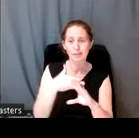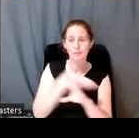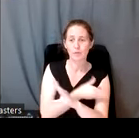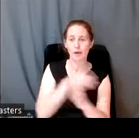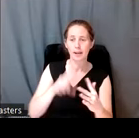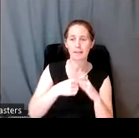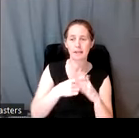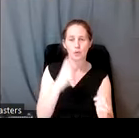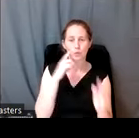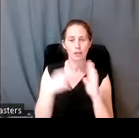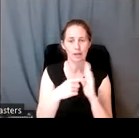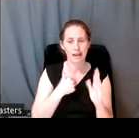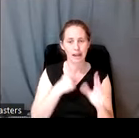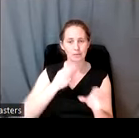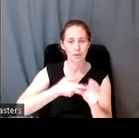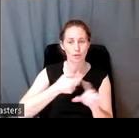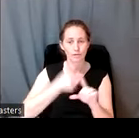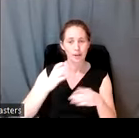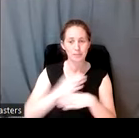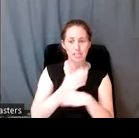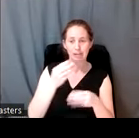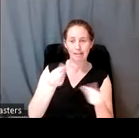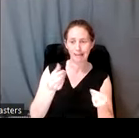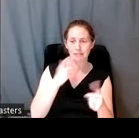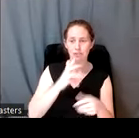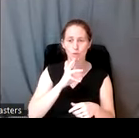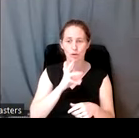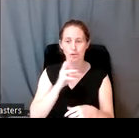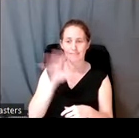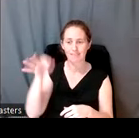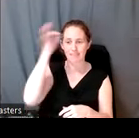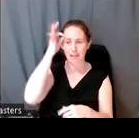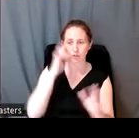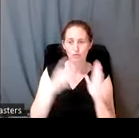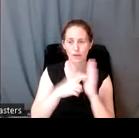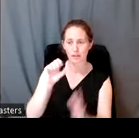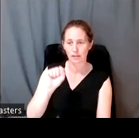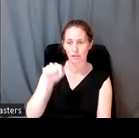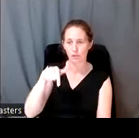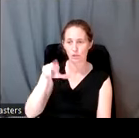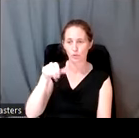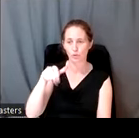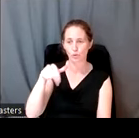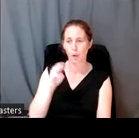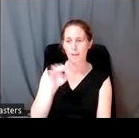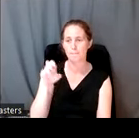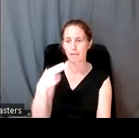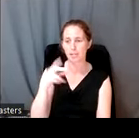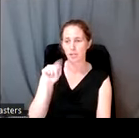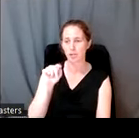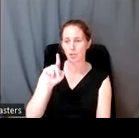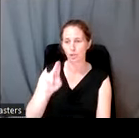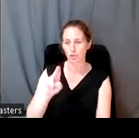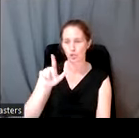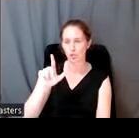begin, I want to acknowledge that I'm joining you from the shared lands and waters of the federally recognized Suquamish, Tulalip and Muckleshoot Nations,